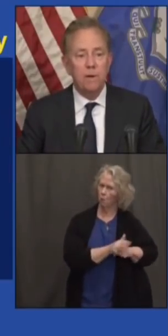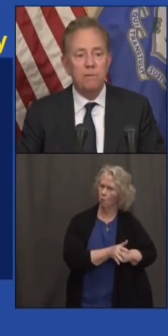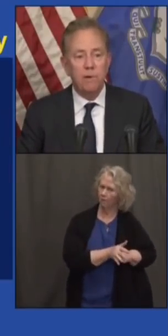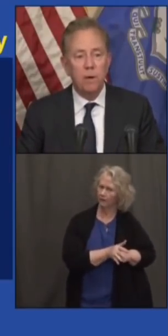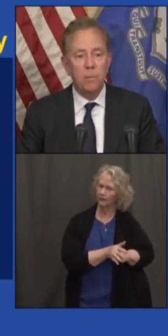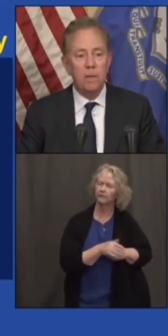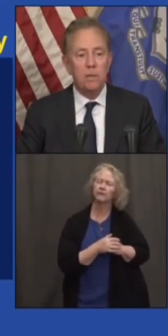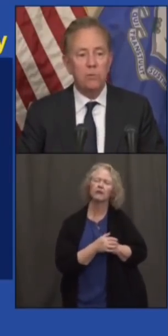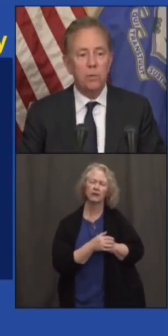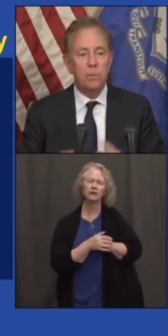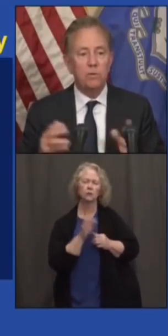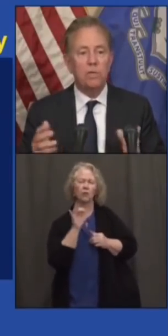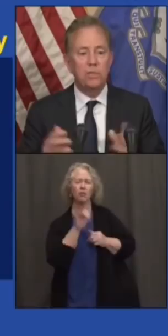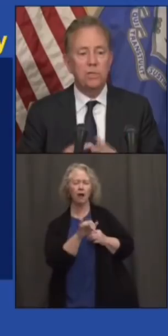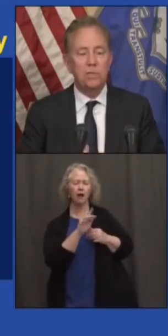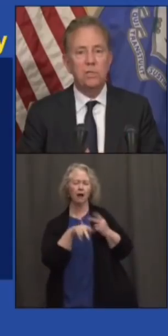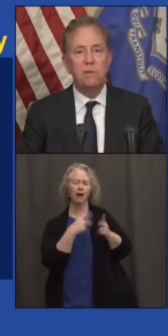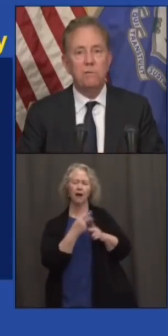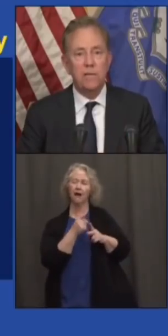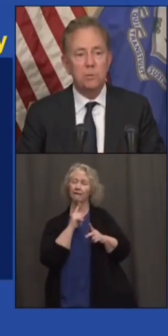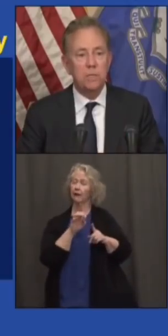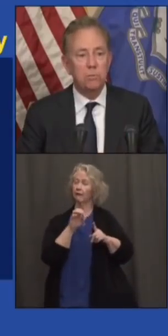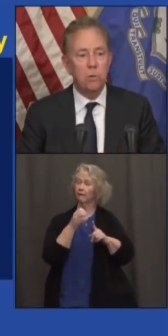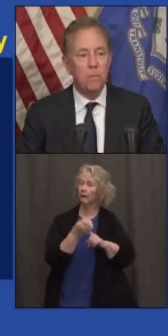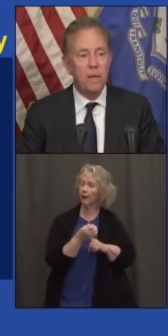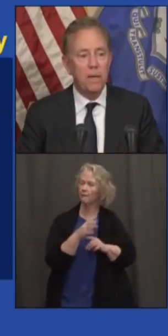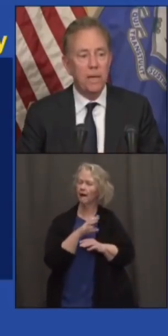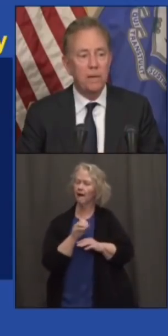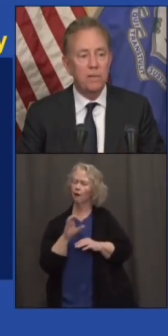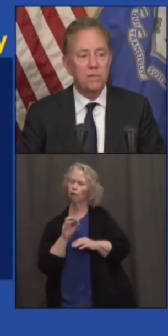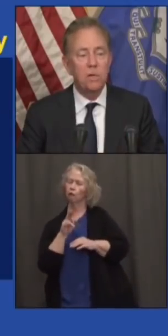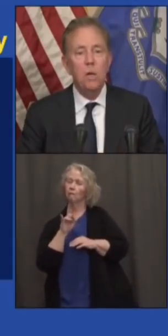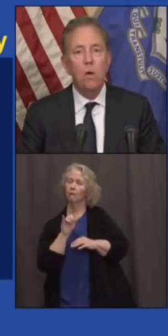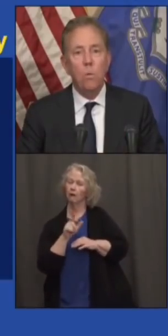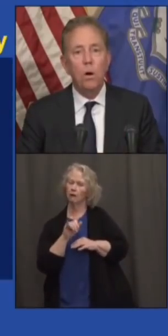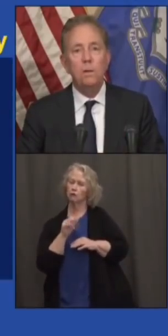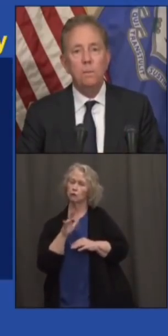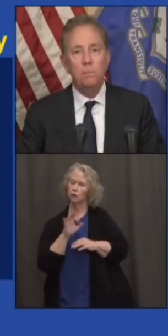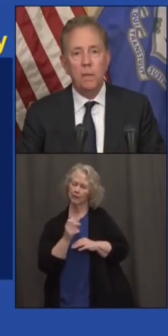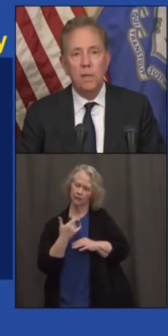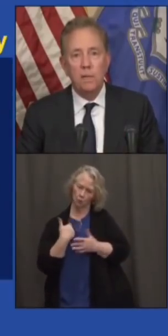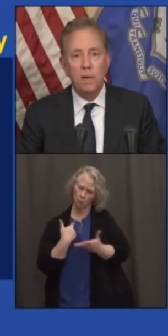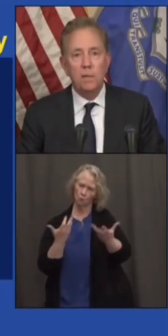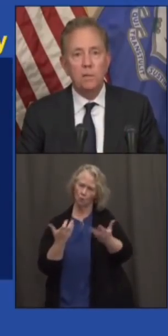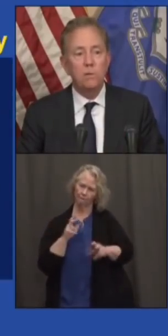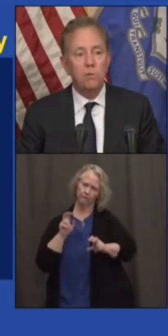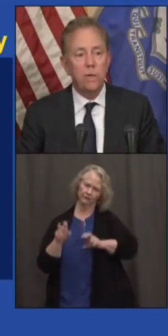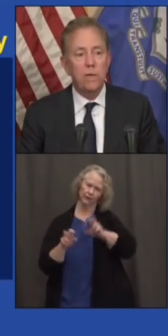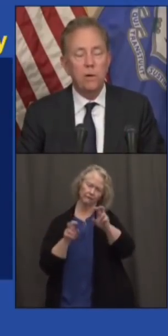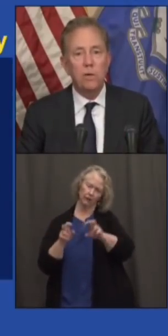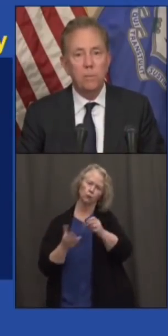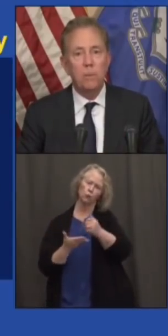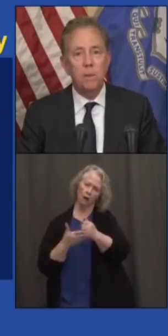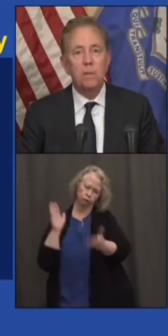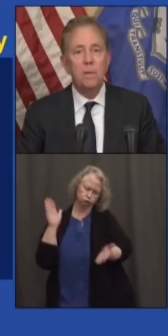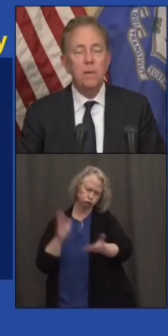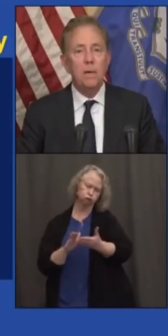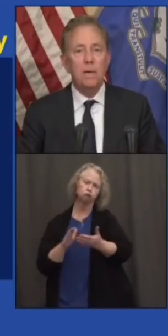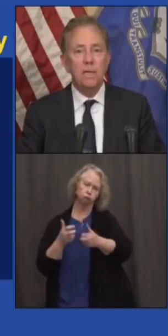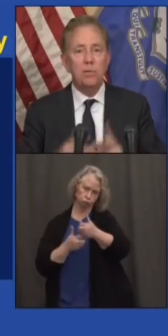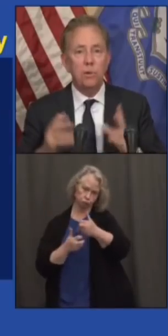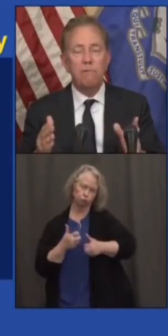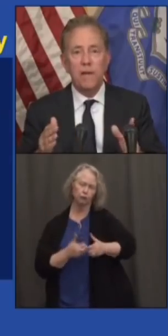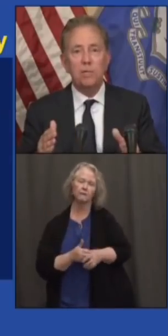type of environmental and criminal justice investments we're making out of this $1 billion three-year commitment.